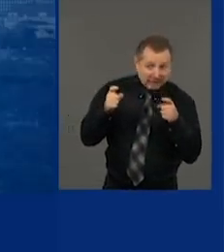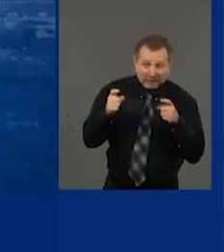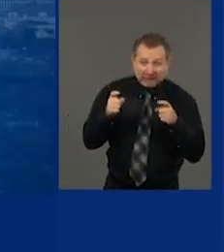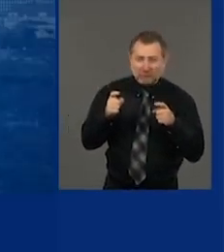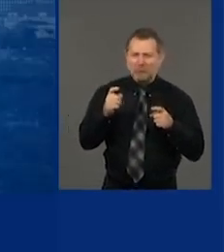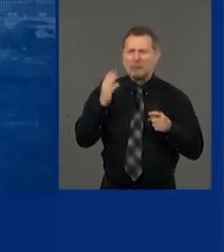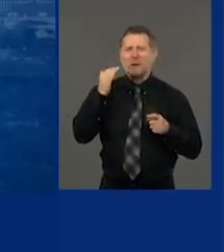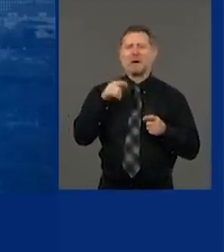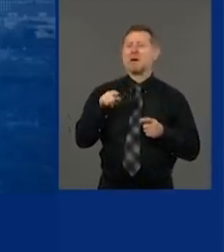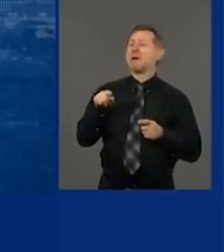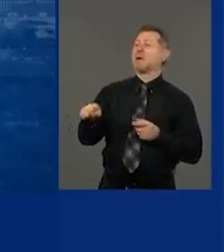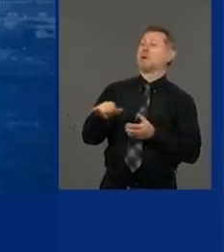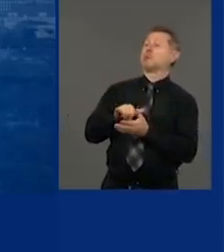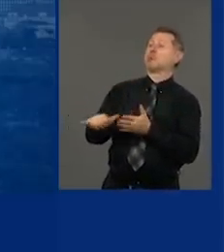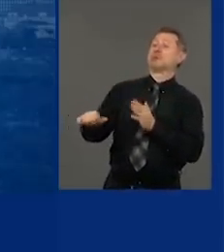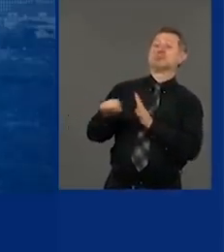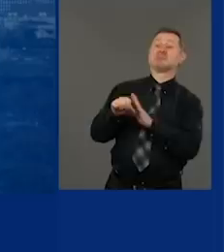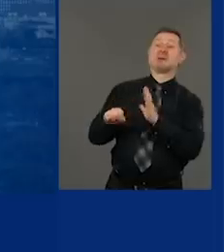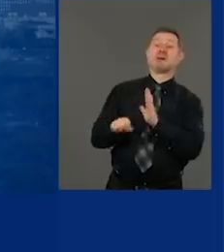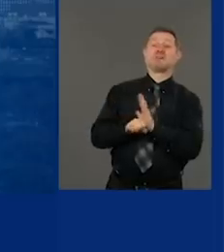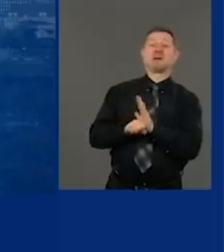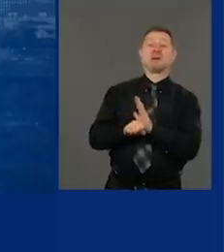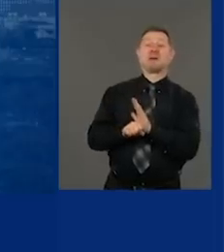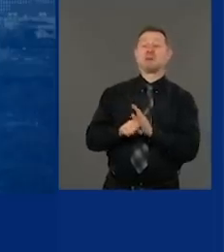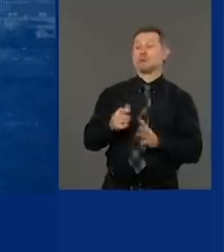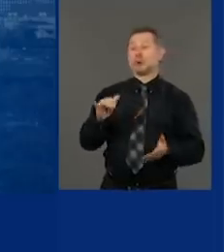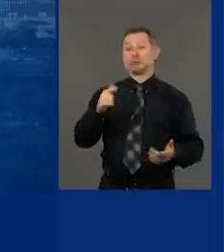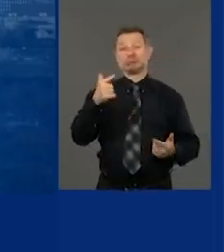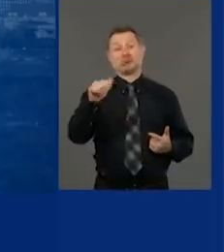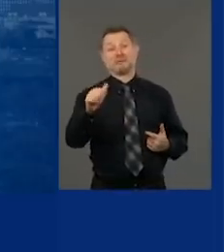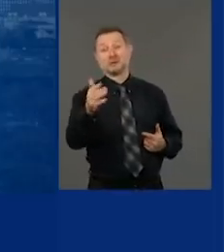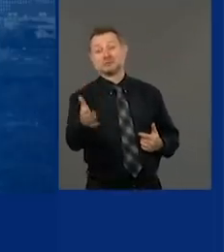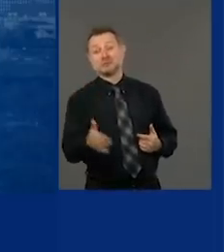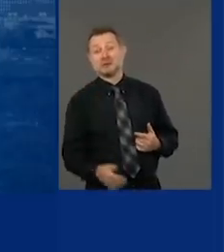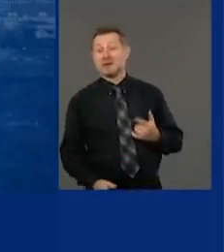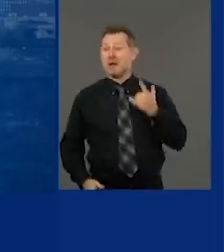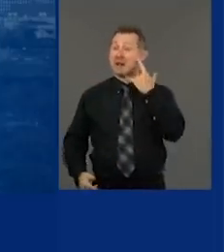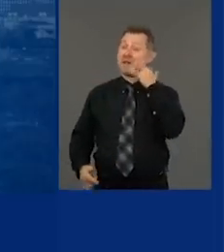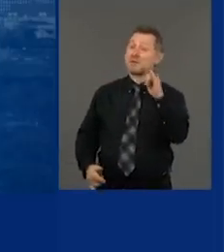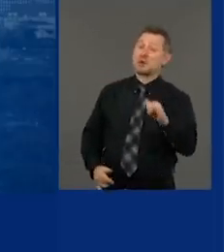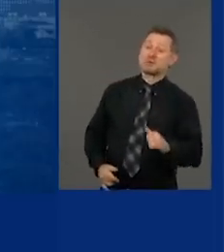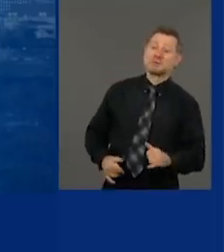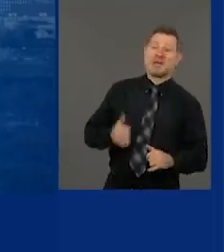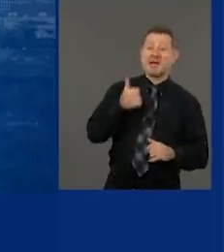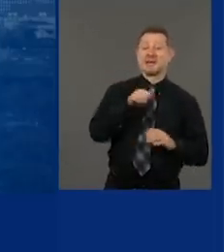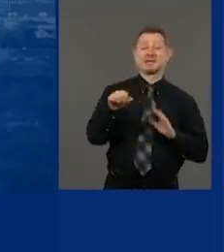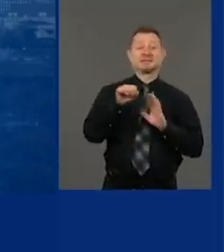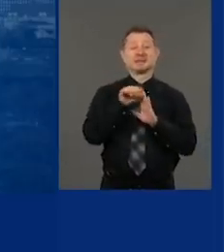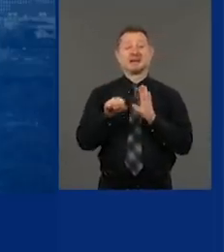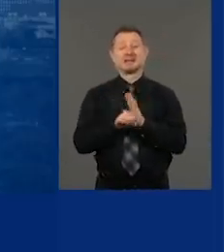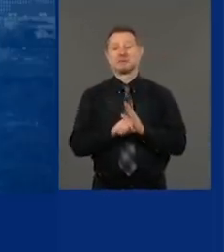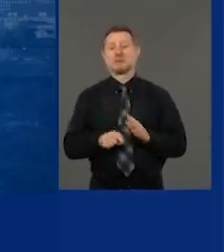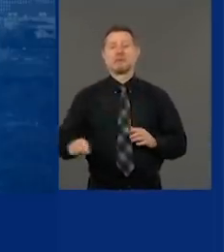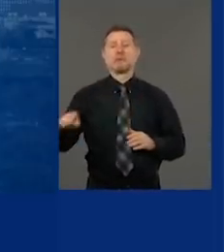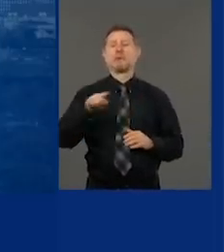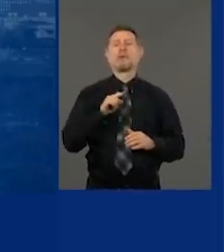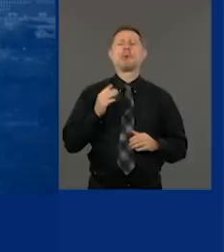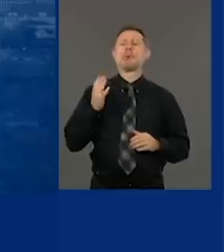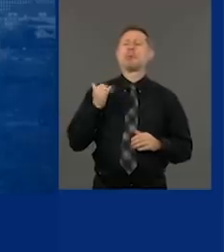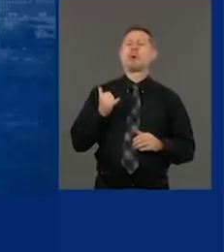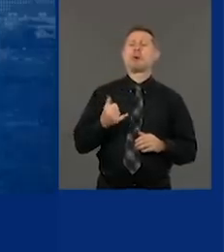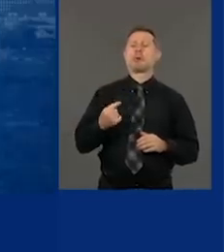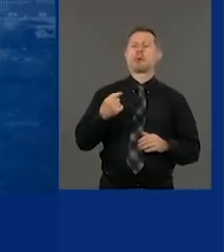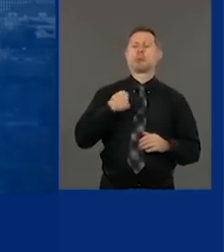York State or the state of Georgia or the state of California or any of these states handling